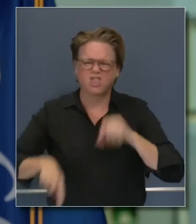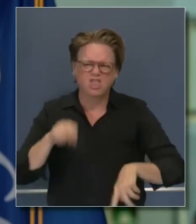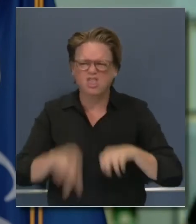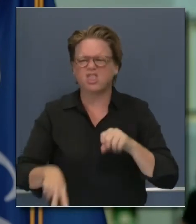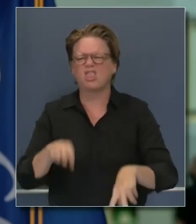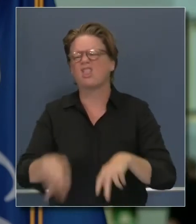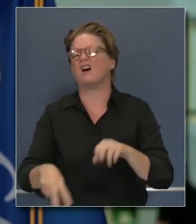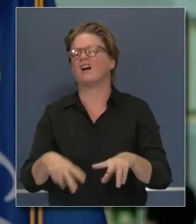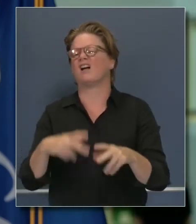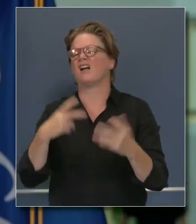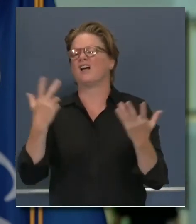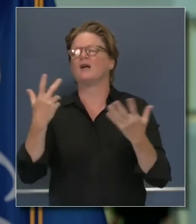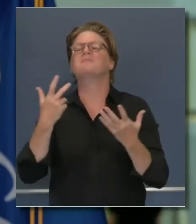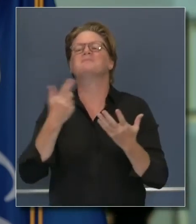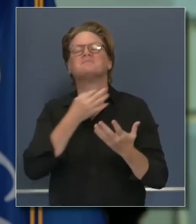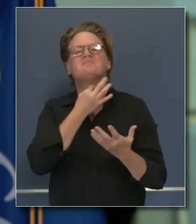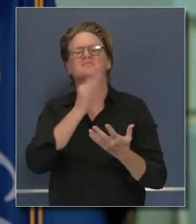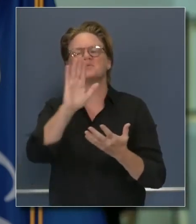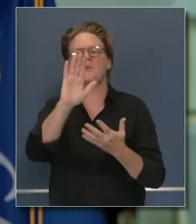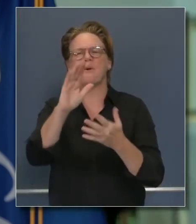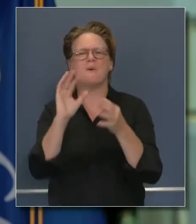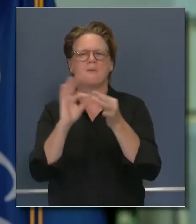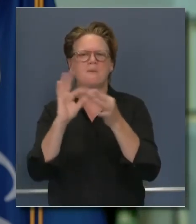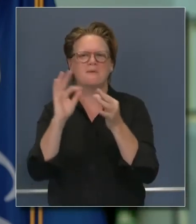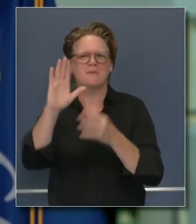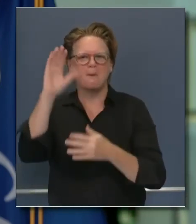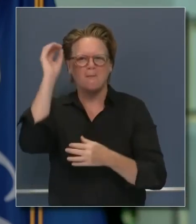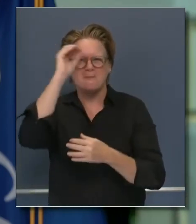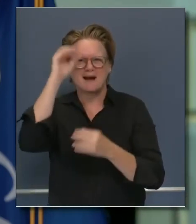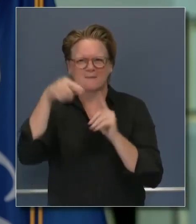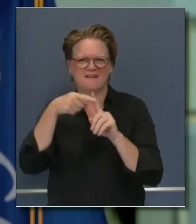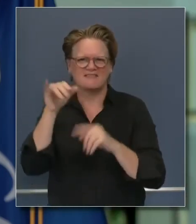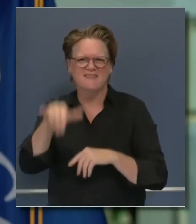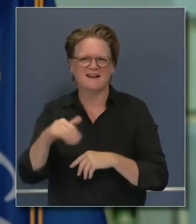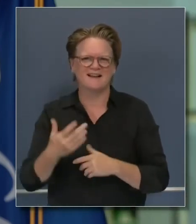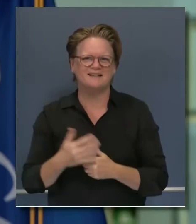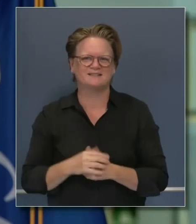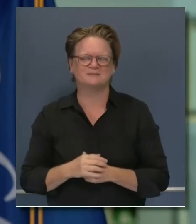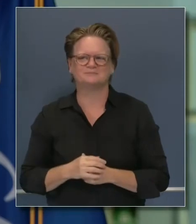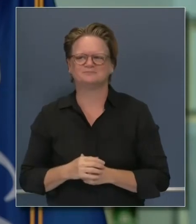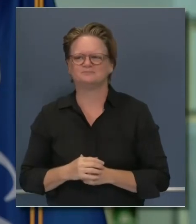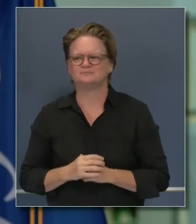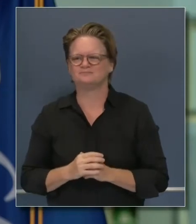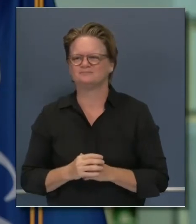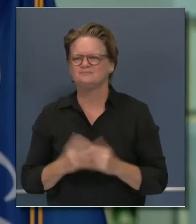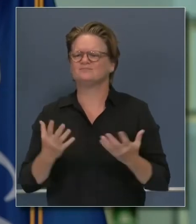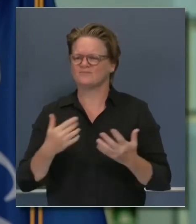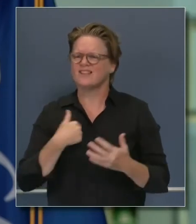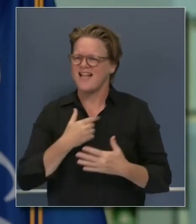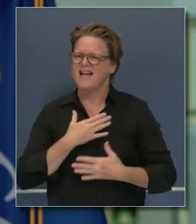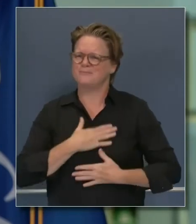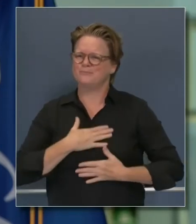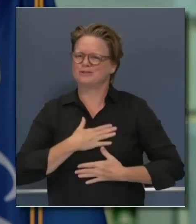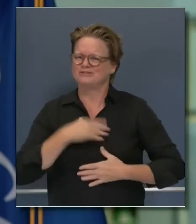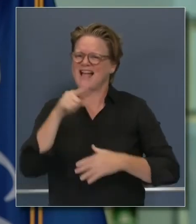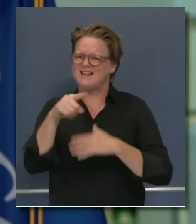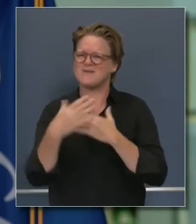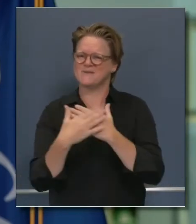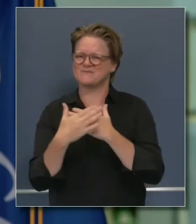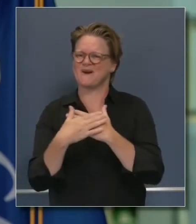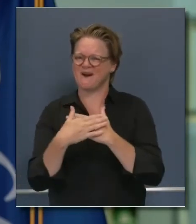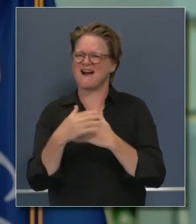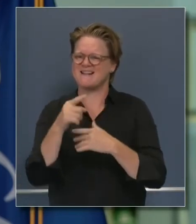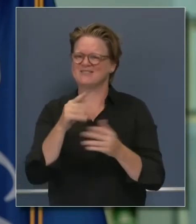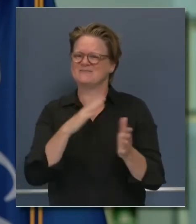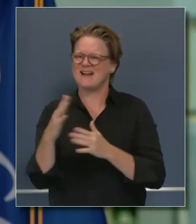me first acknowledge that I appreciate you saying – landing yourself on the grenade, and let me just extend appreciation for